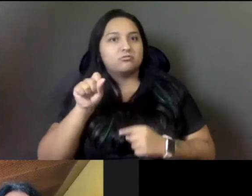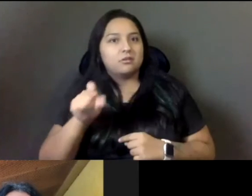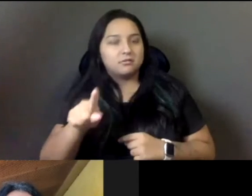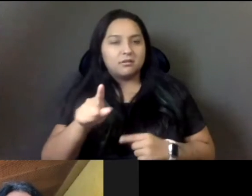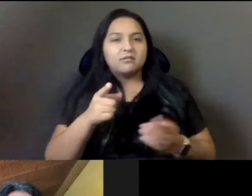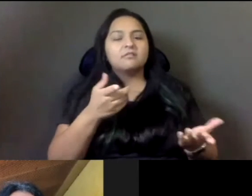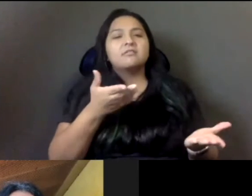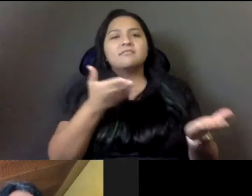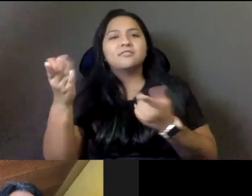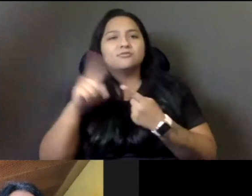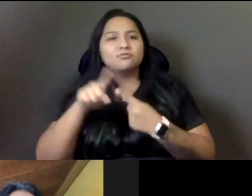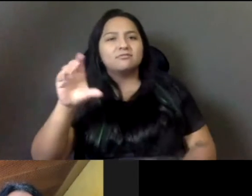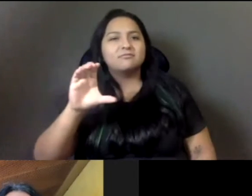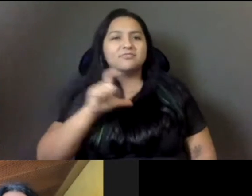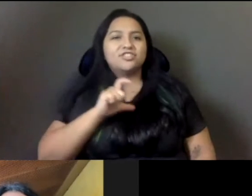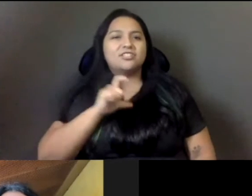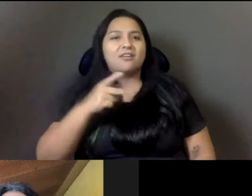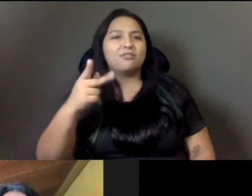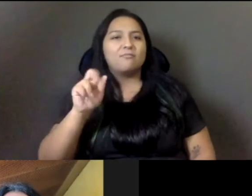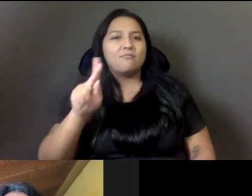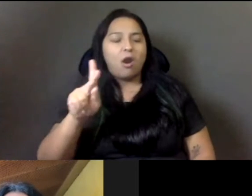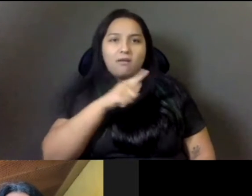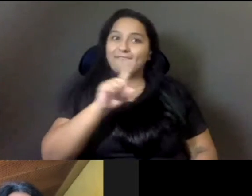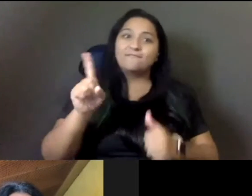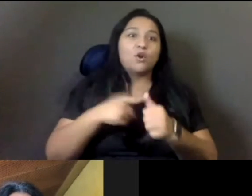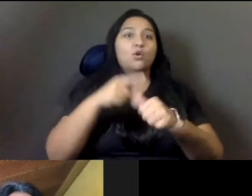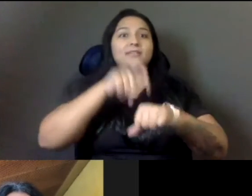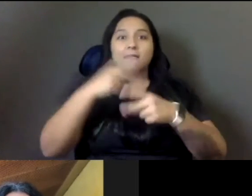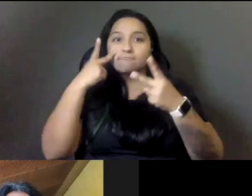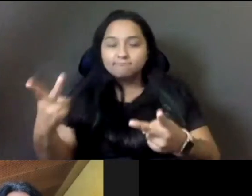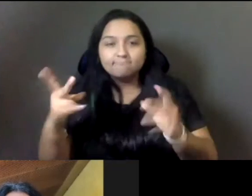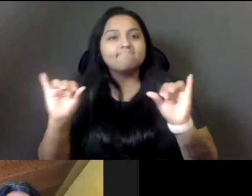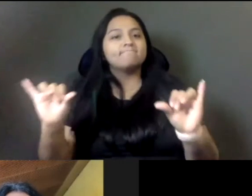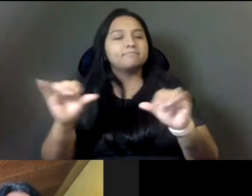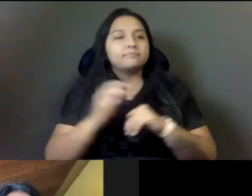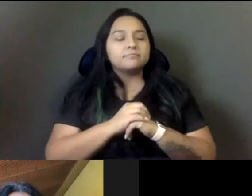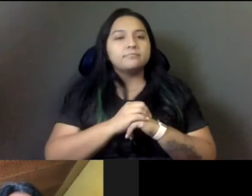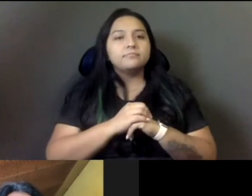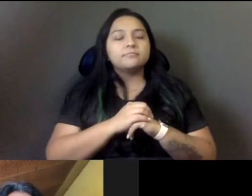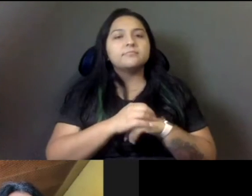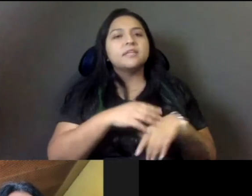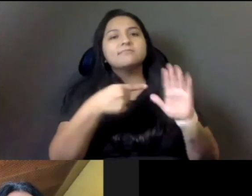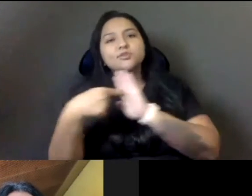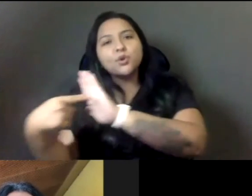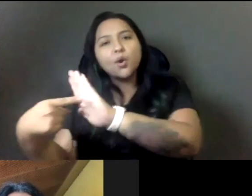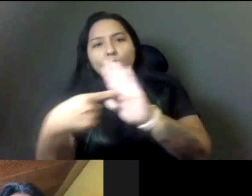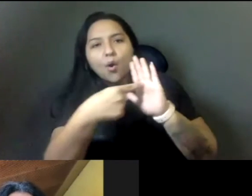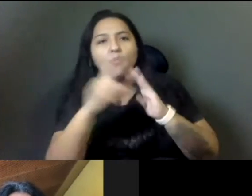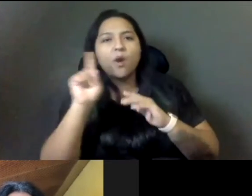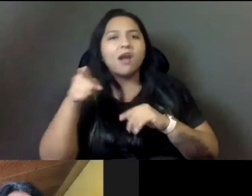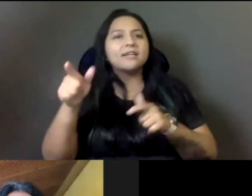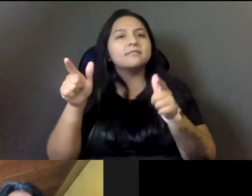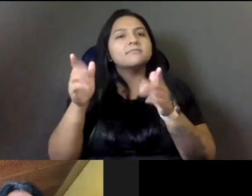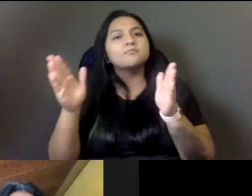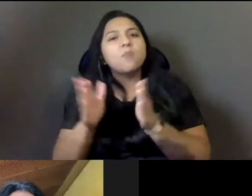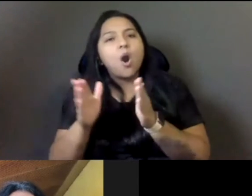is. He had never been there before. Um, took him to the small businesses so that he can see where the monies were going so that our small